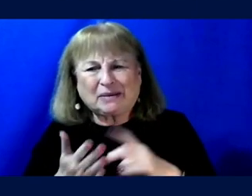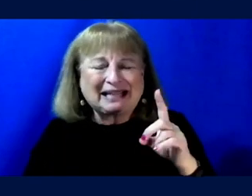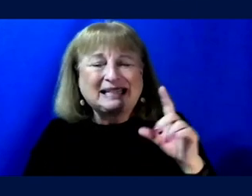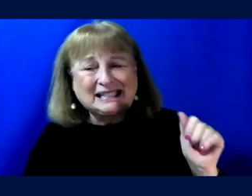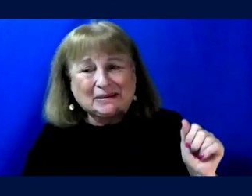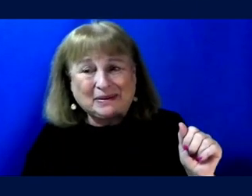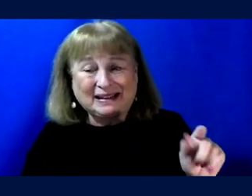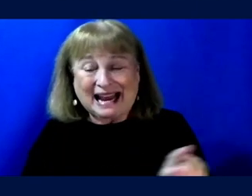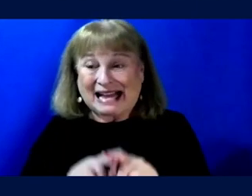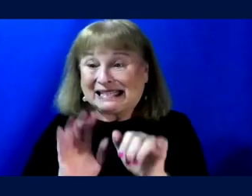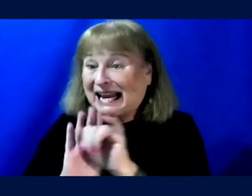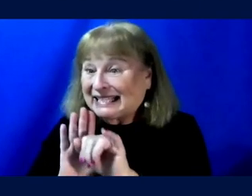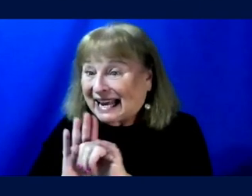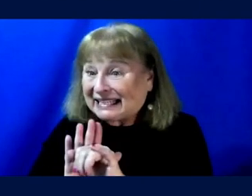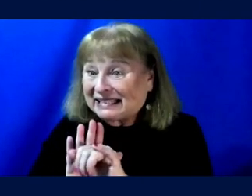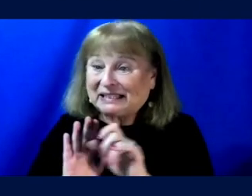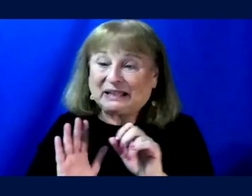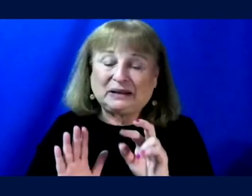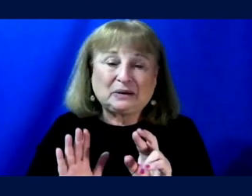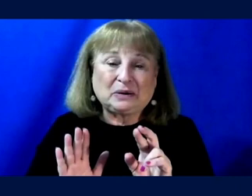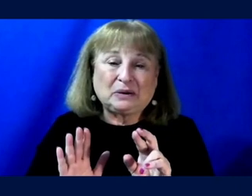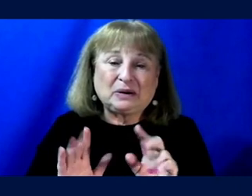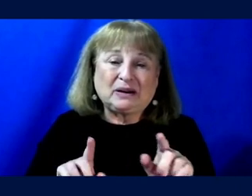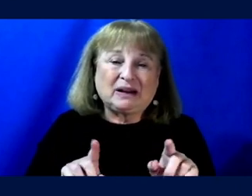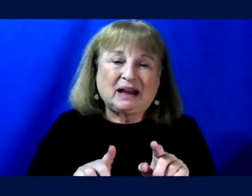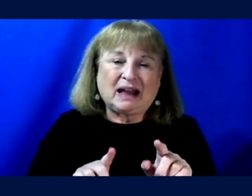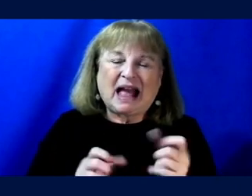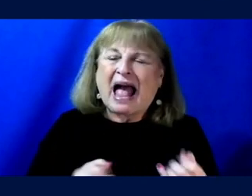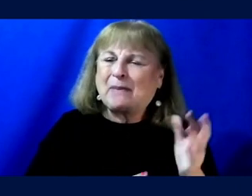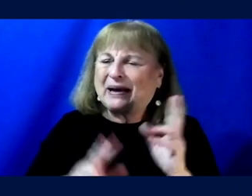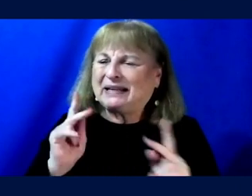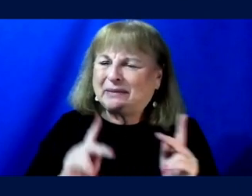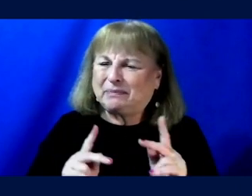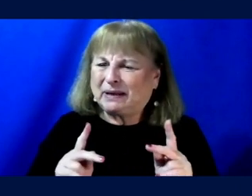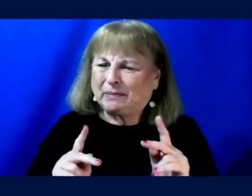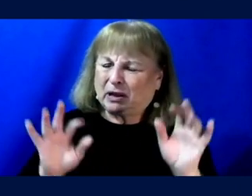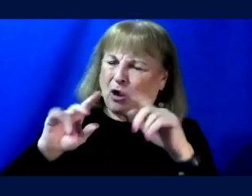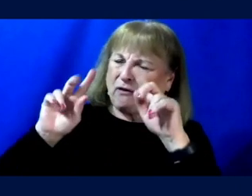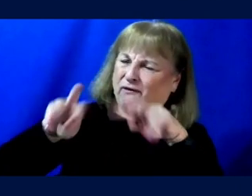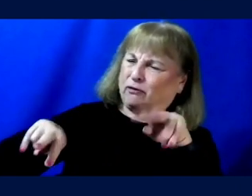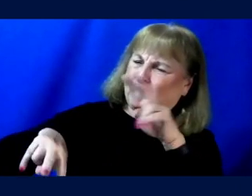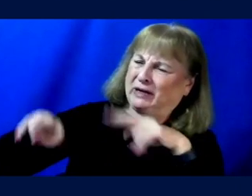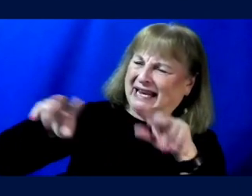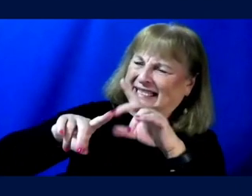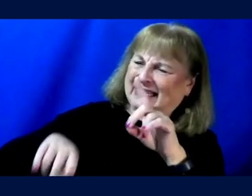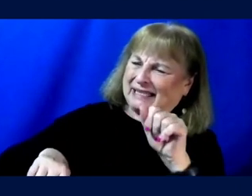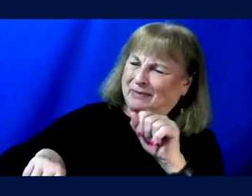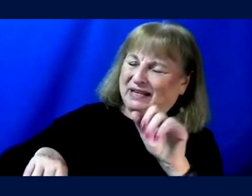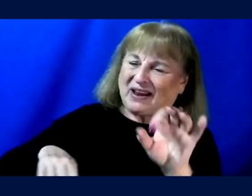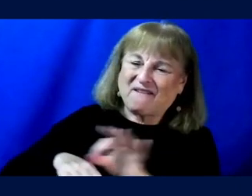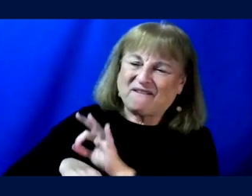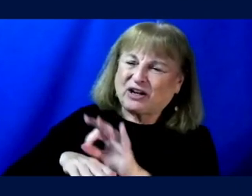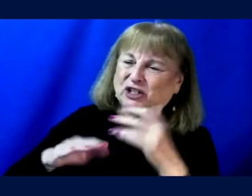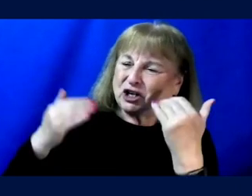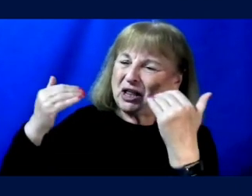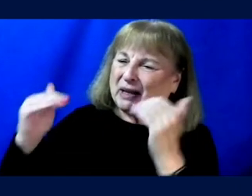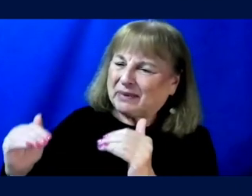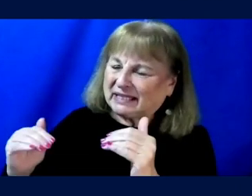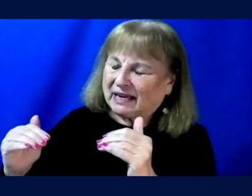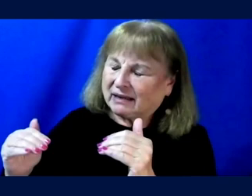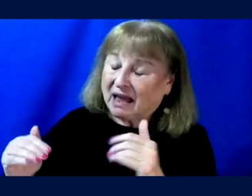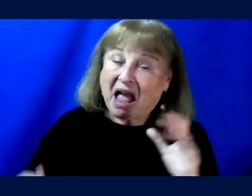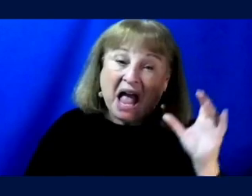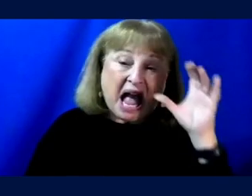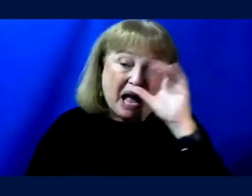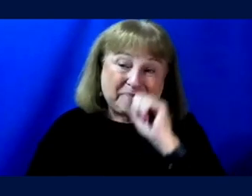as an identity, or as I think how many people are framing disability as more of functional limitations. And I'm